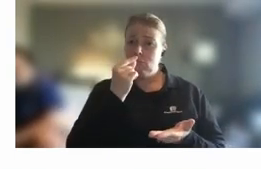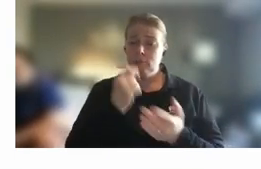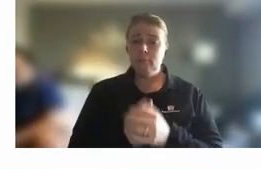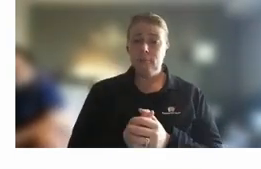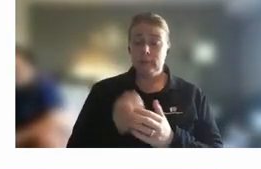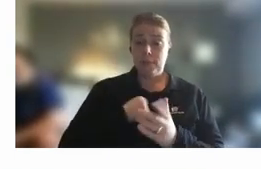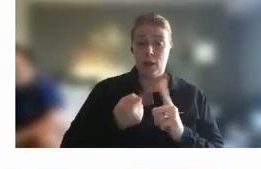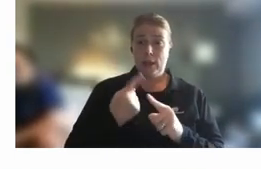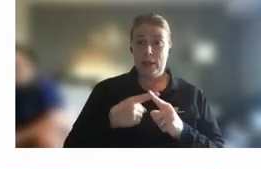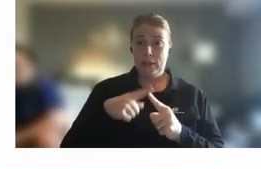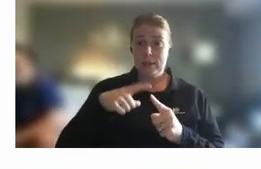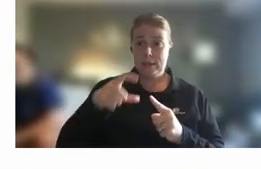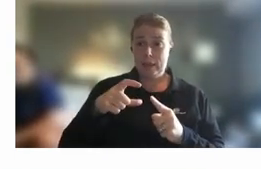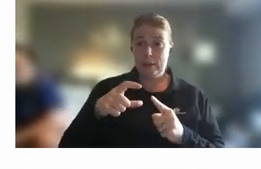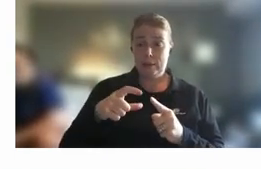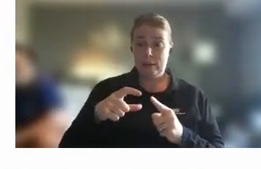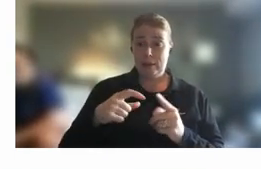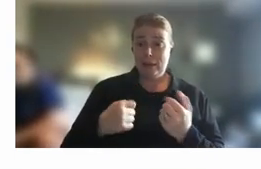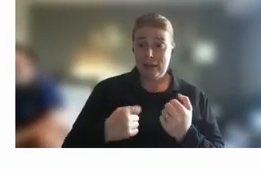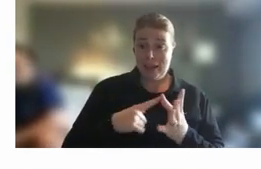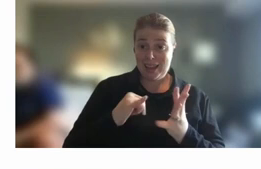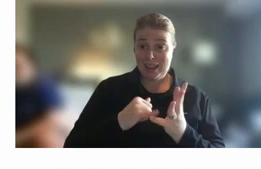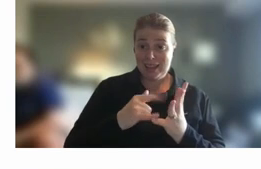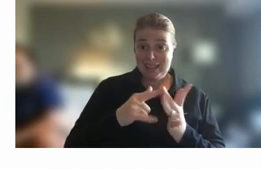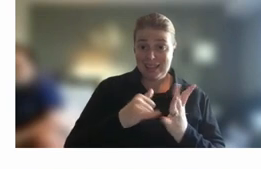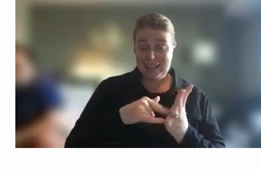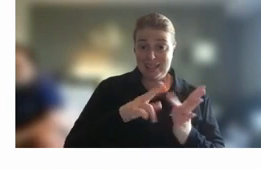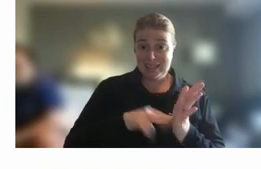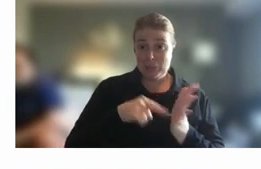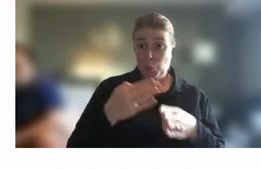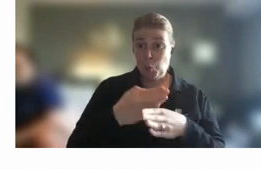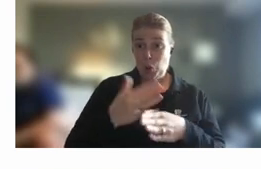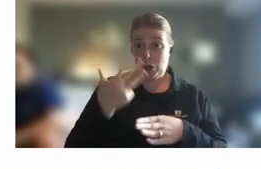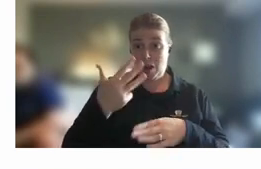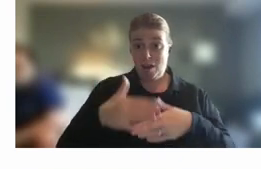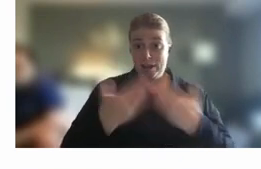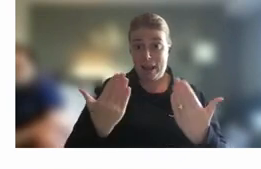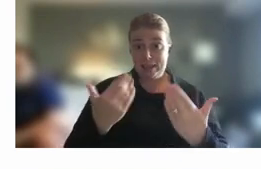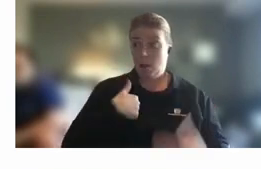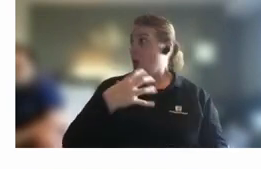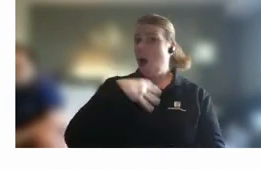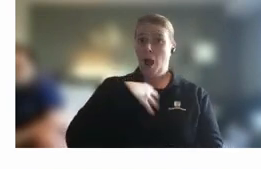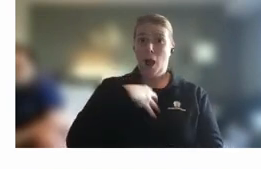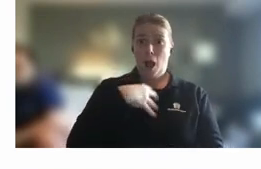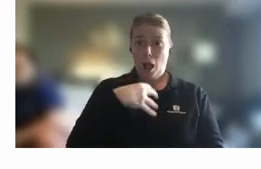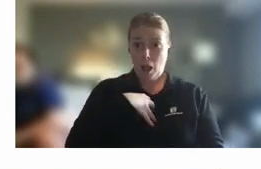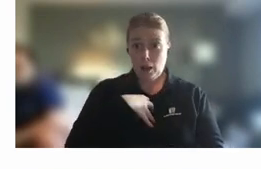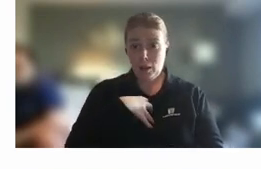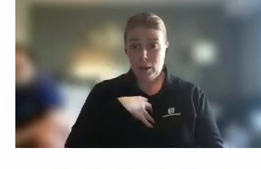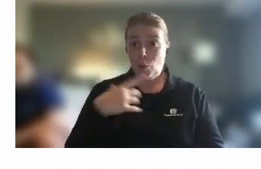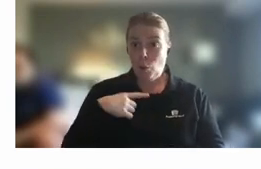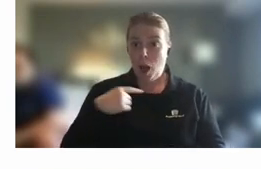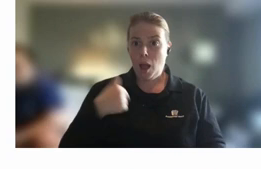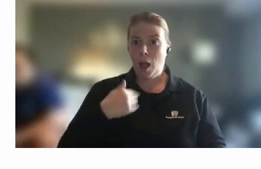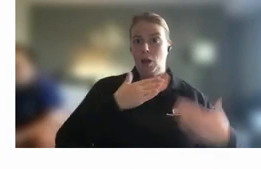assistant is now doing a nine day uh a fortnight and that that scared me a lot because i rely on